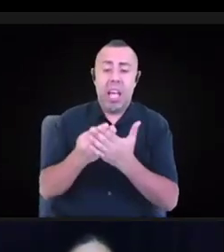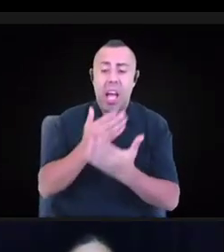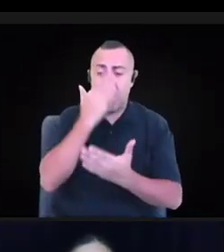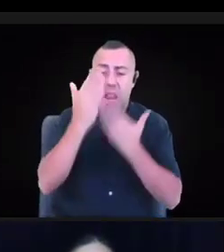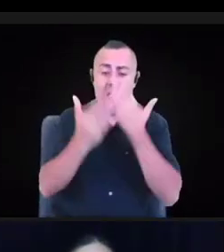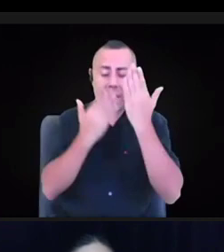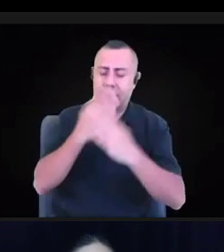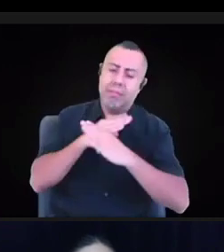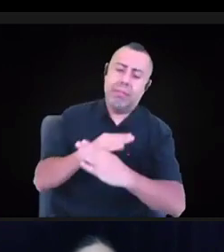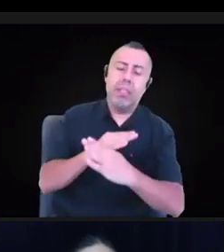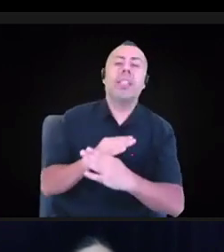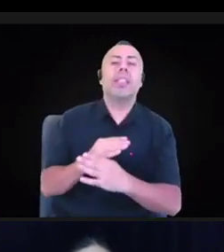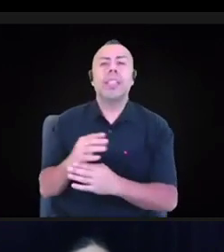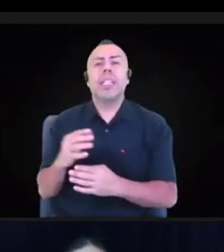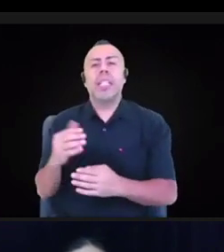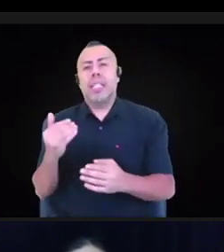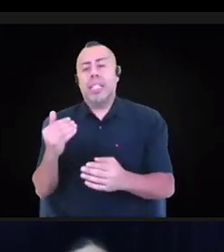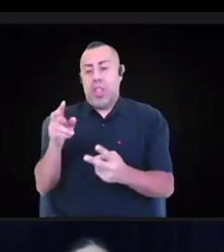Thanks, Sherilyn.